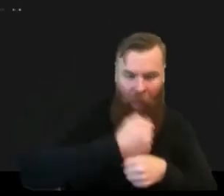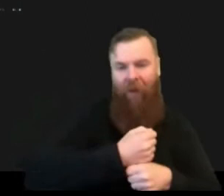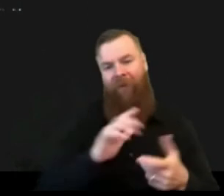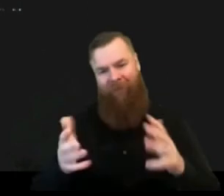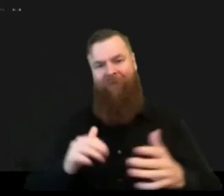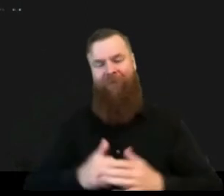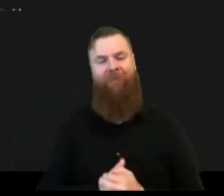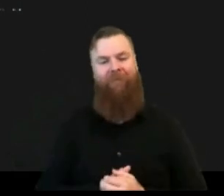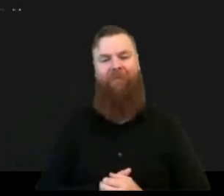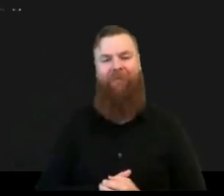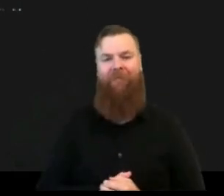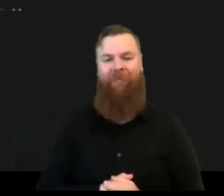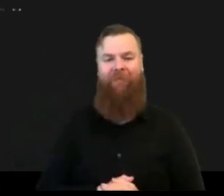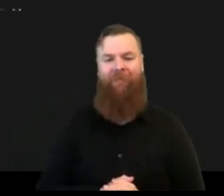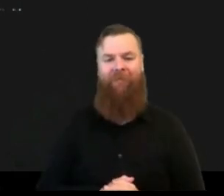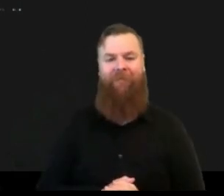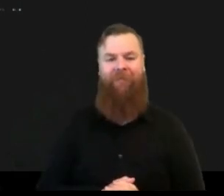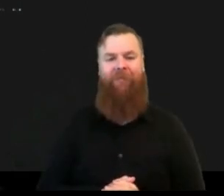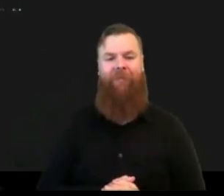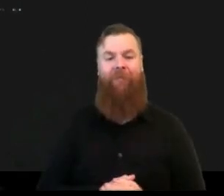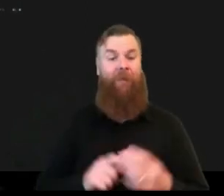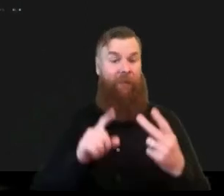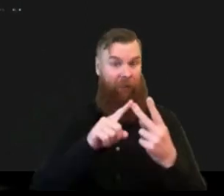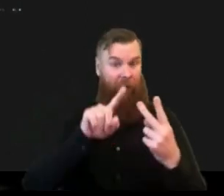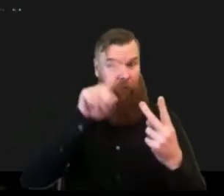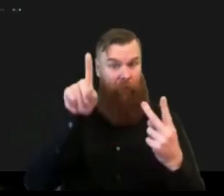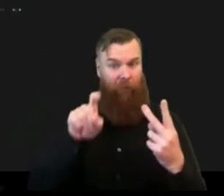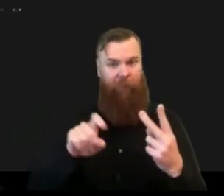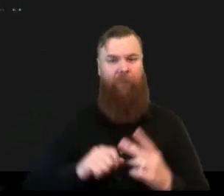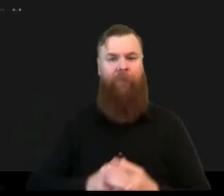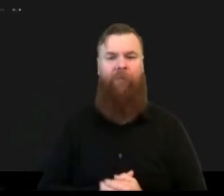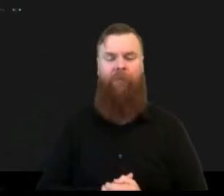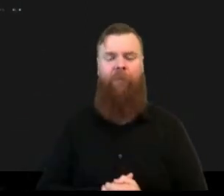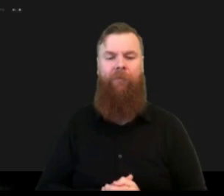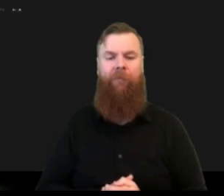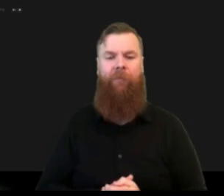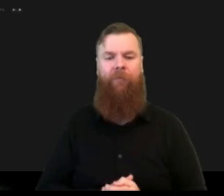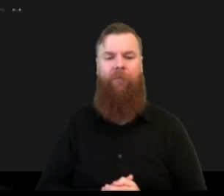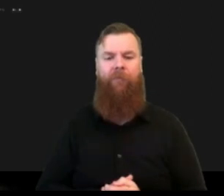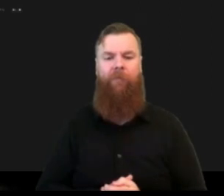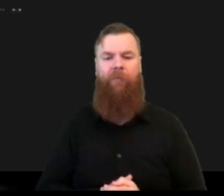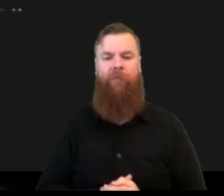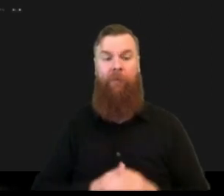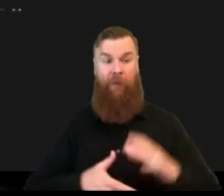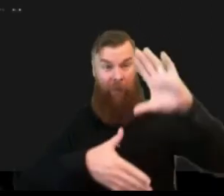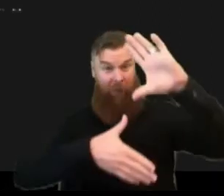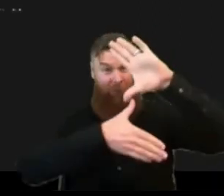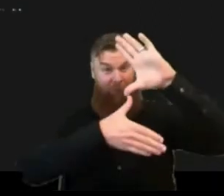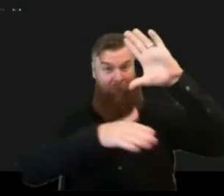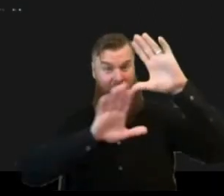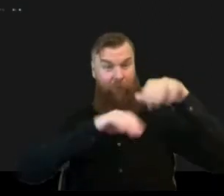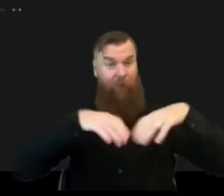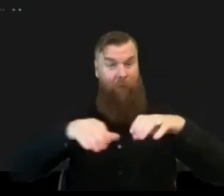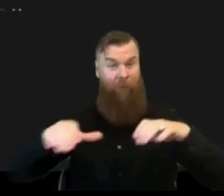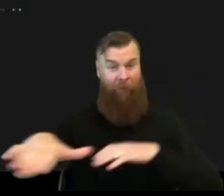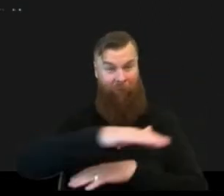was what are some of the trends in the latin american and caribbean region which the humanitarian community should be aware of in